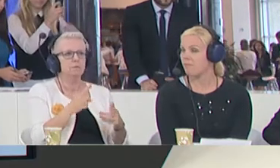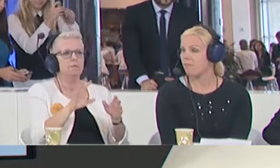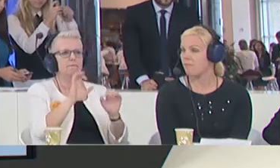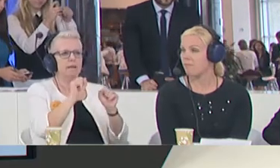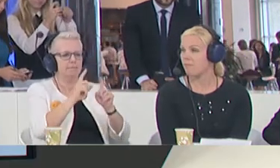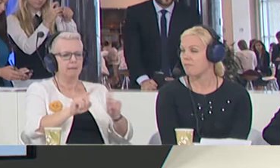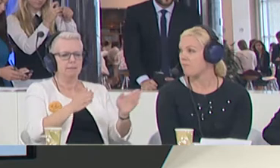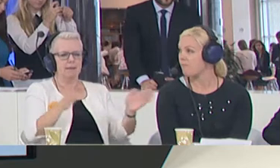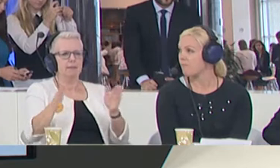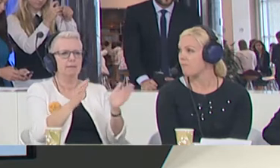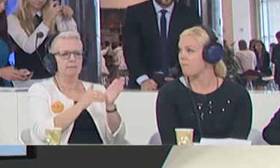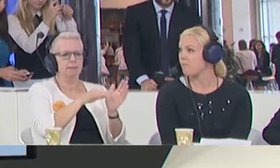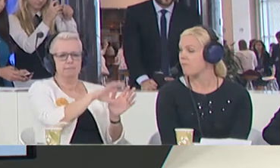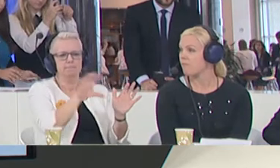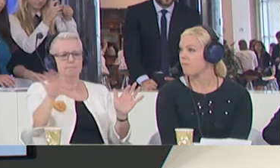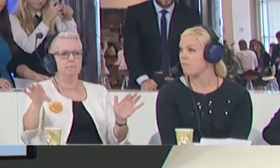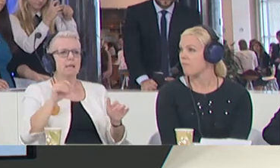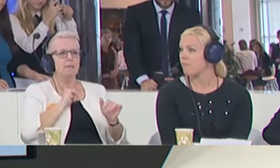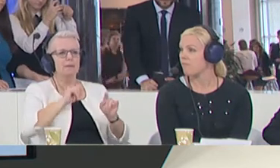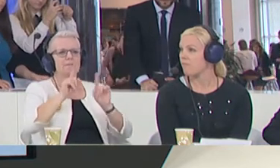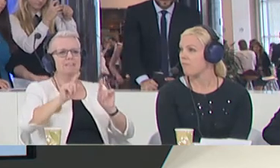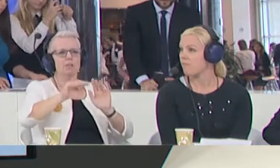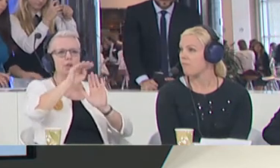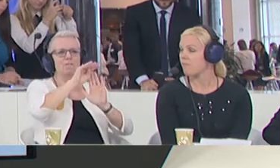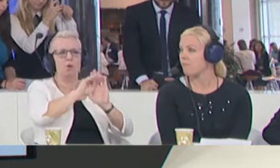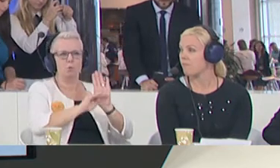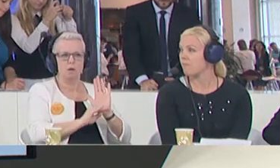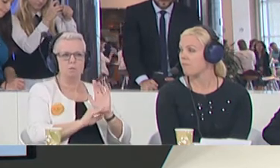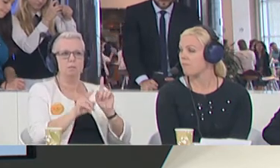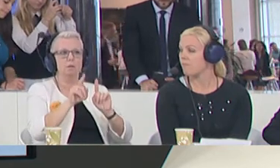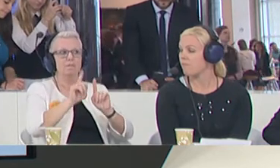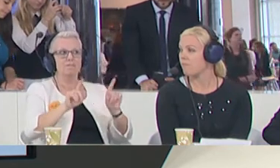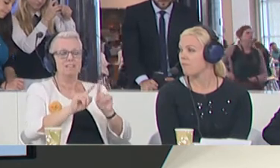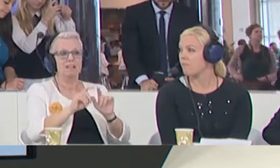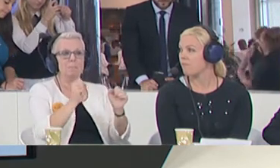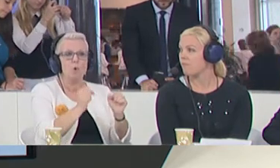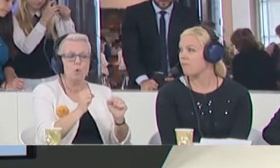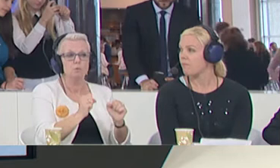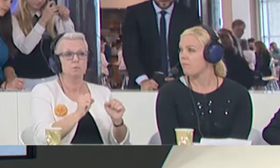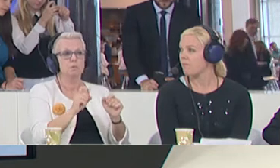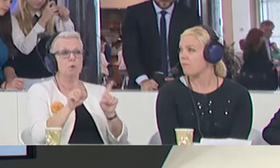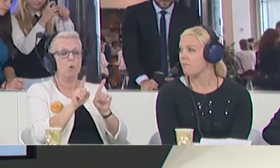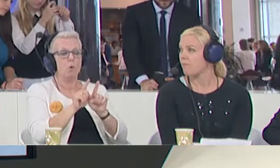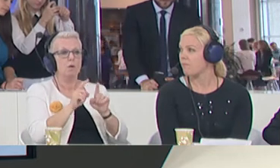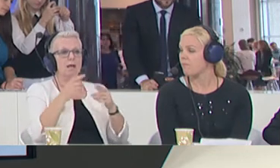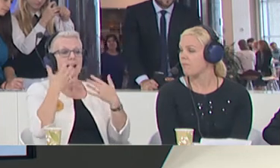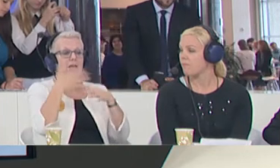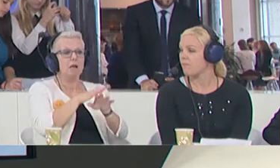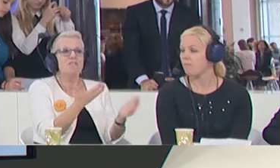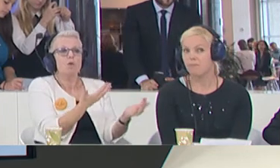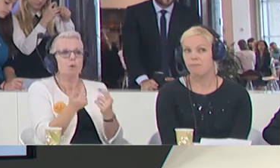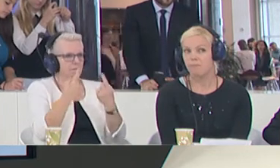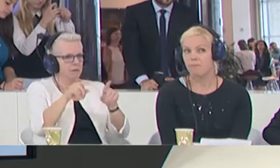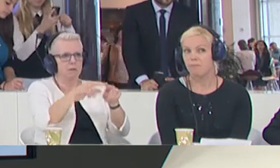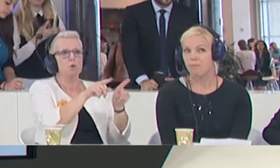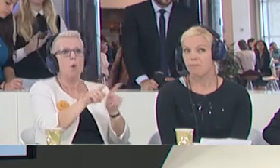between member states. are different conditions. There are different opportunities. There are integration prospects. And of course, there